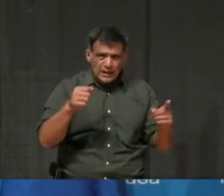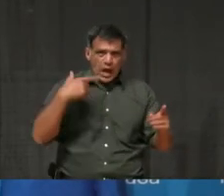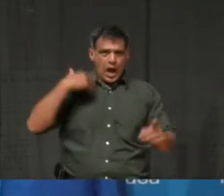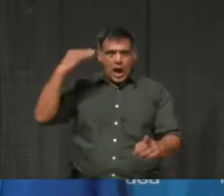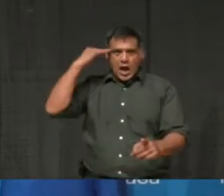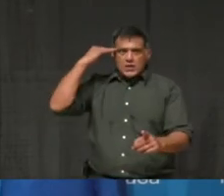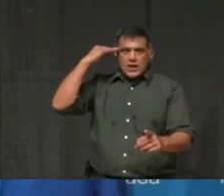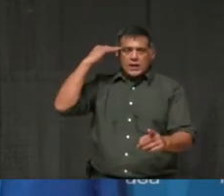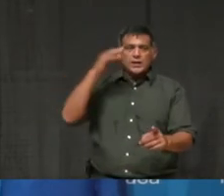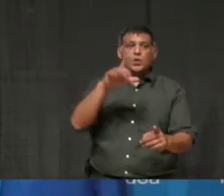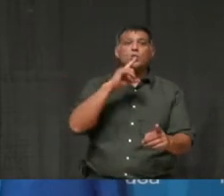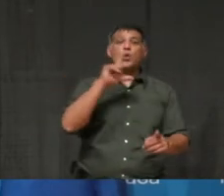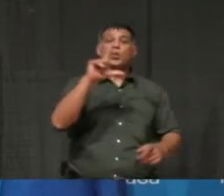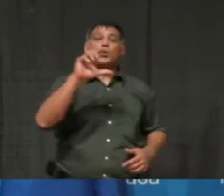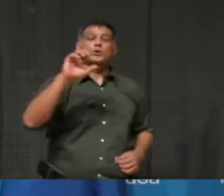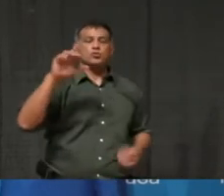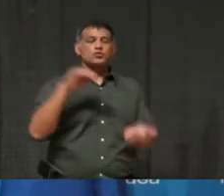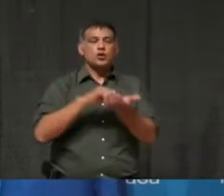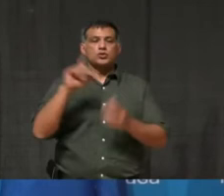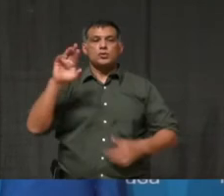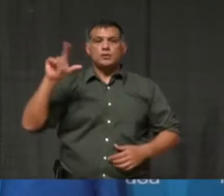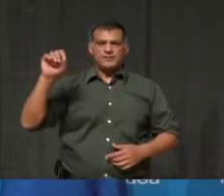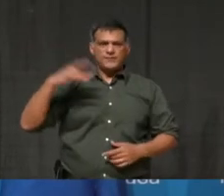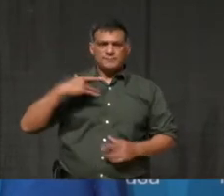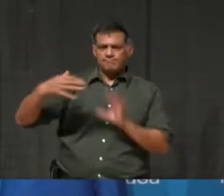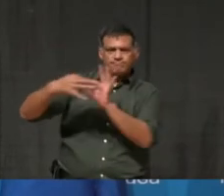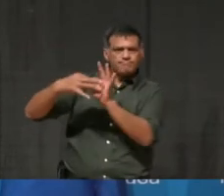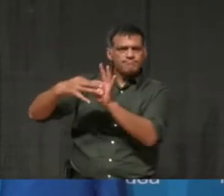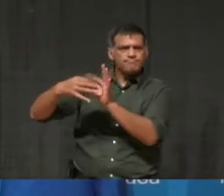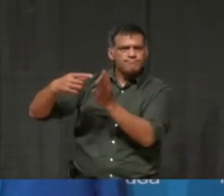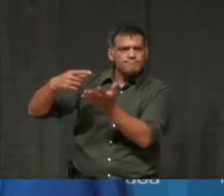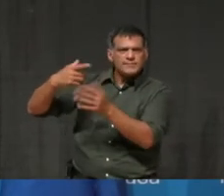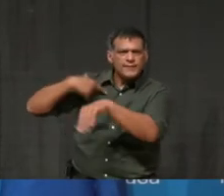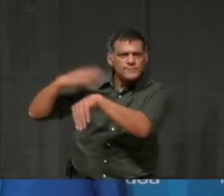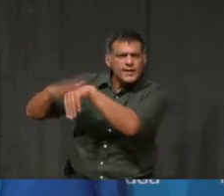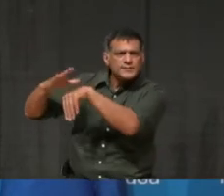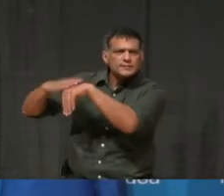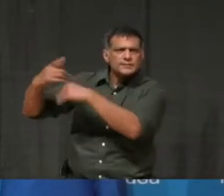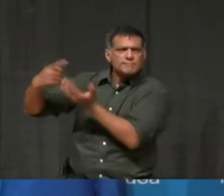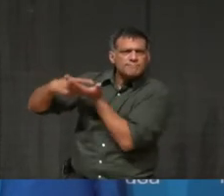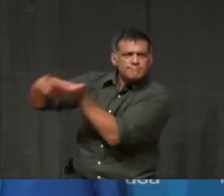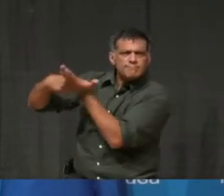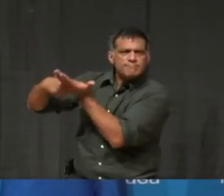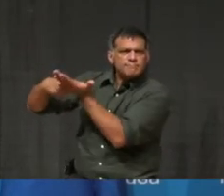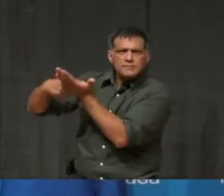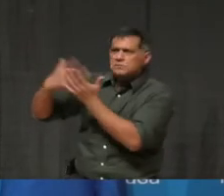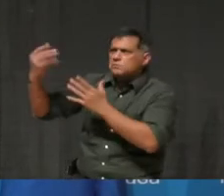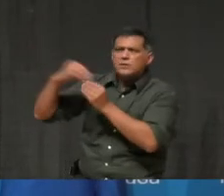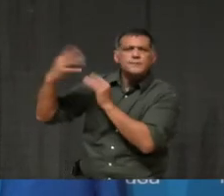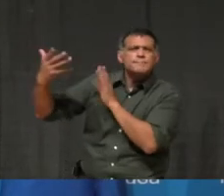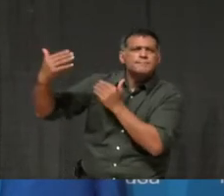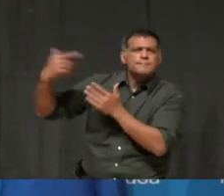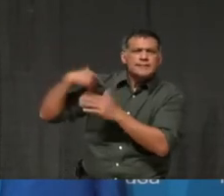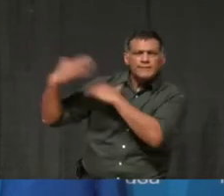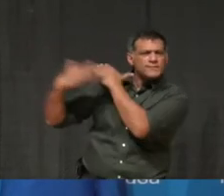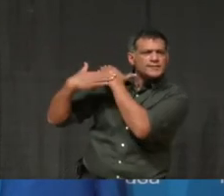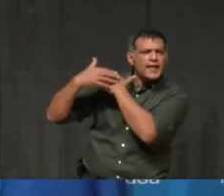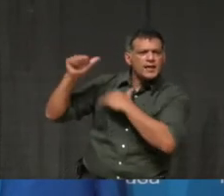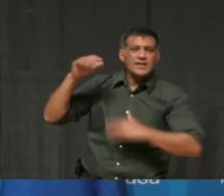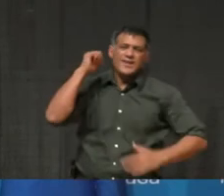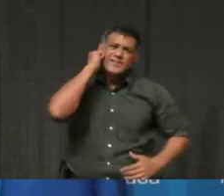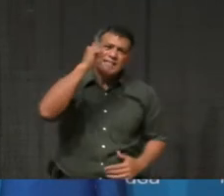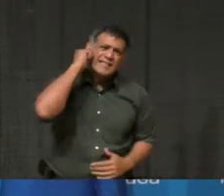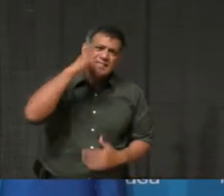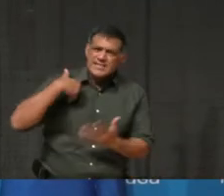Dr. Lawrence Lowe, and we do heed his advice. We seek it. In fact, he and I communicate daily. With respect to the report that was released,